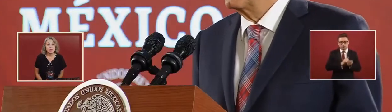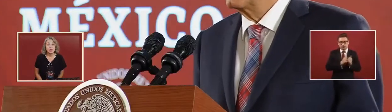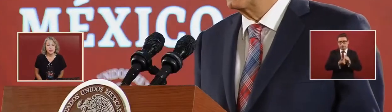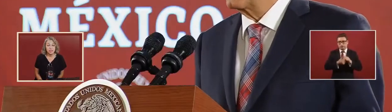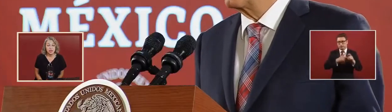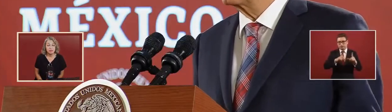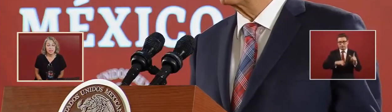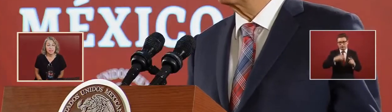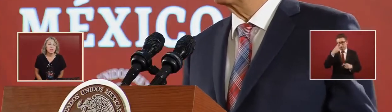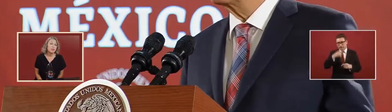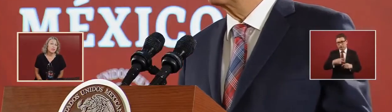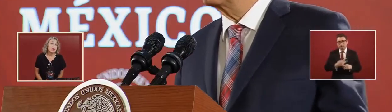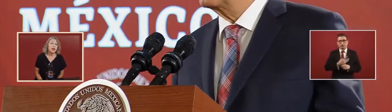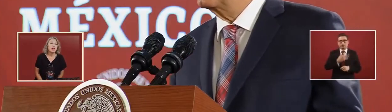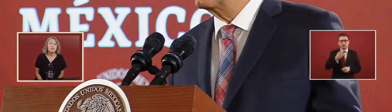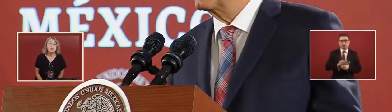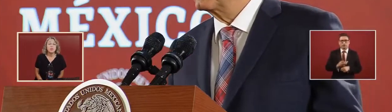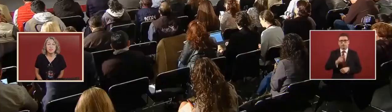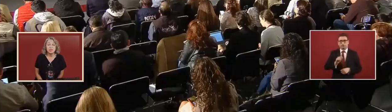the fourth transformation.